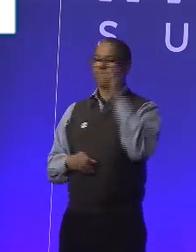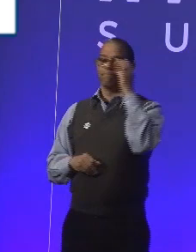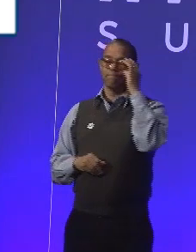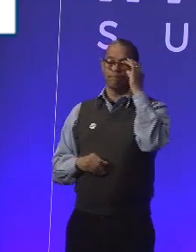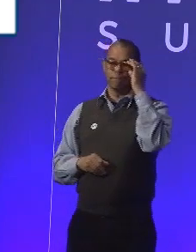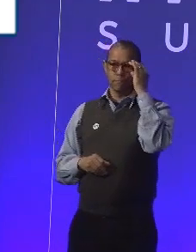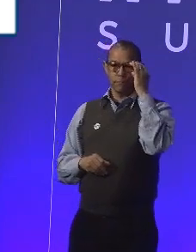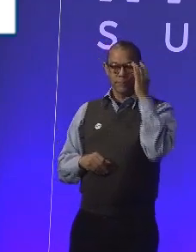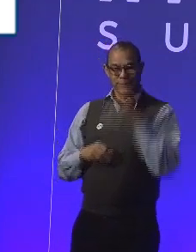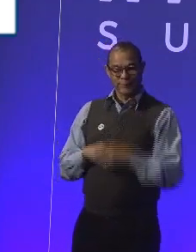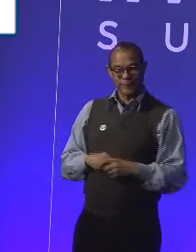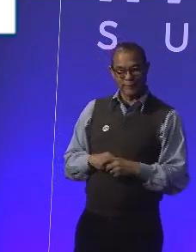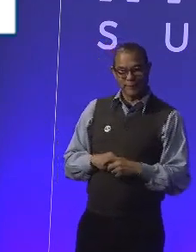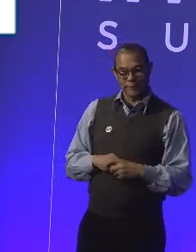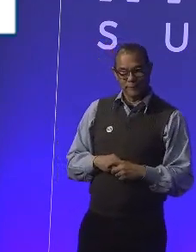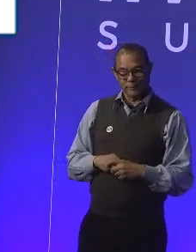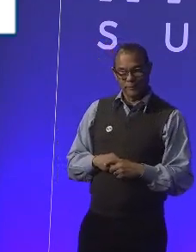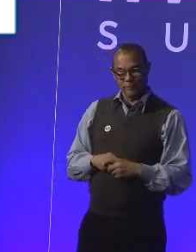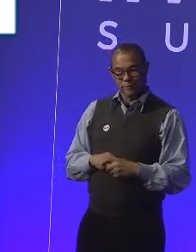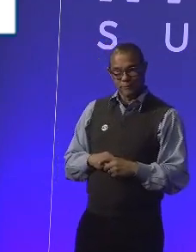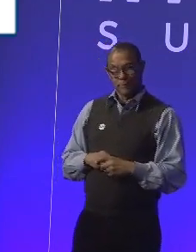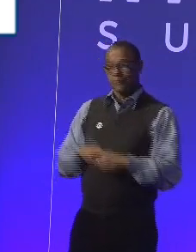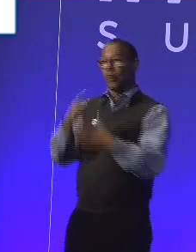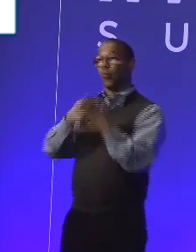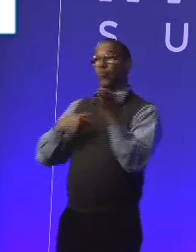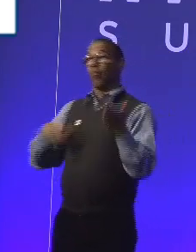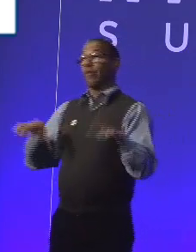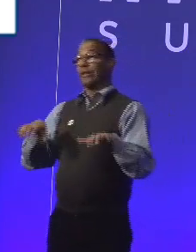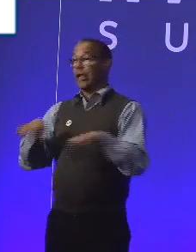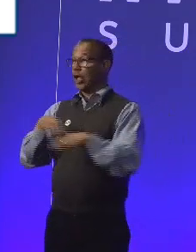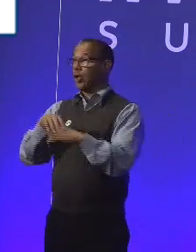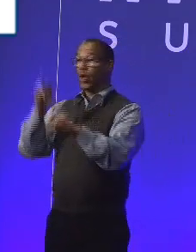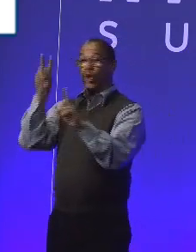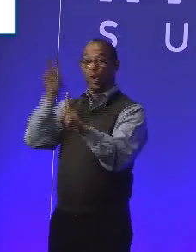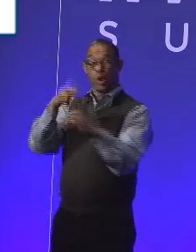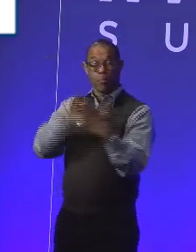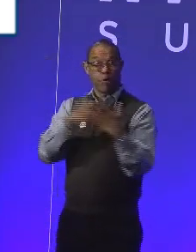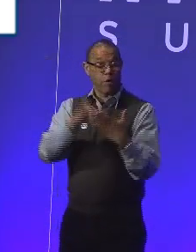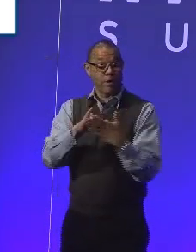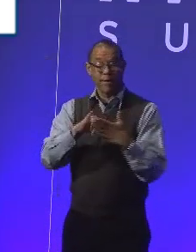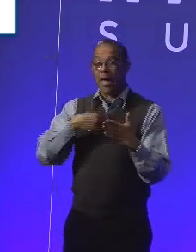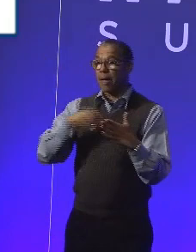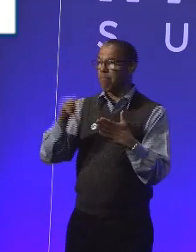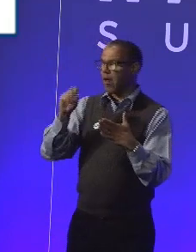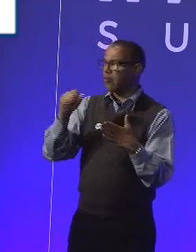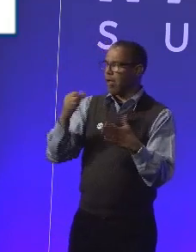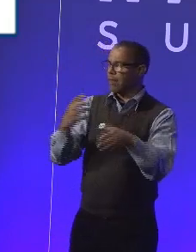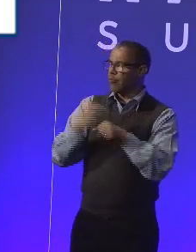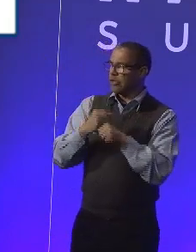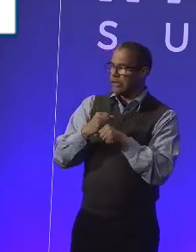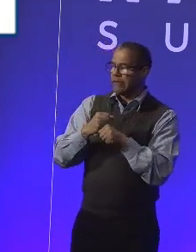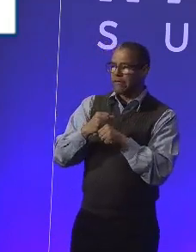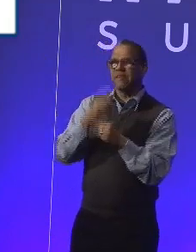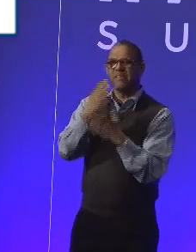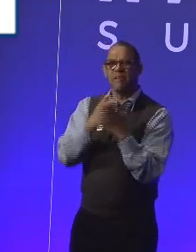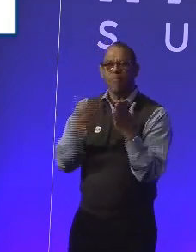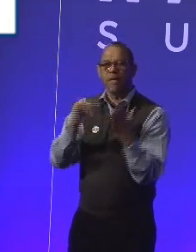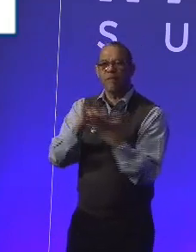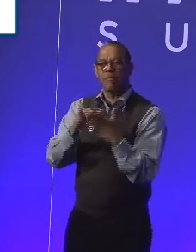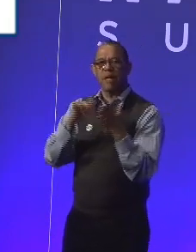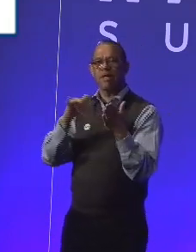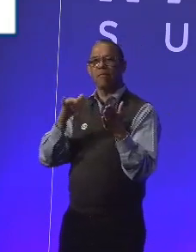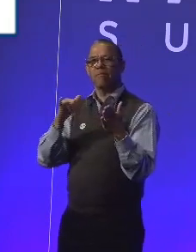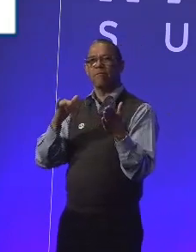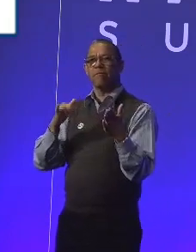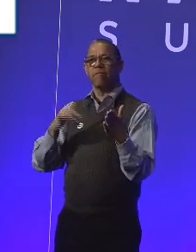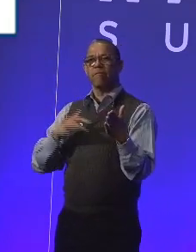What we did first of all, though, was to look at the product that Microsoft had got. And there were some things actually that leapt out to us in